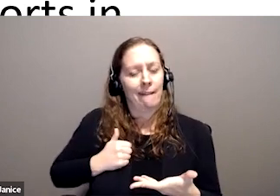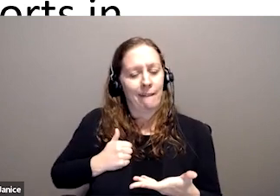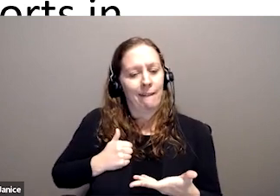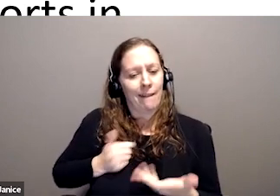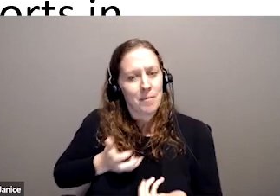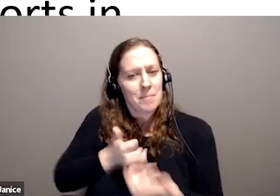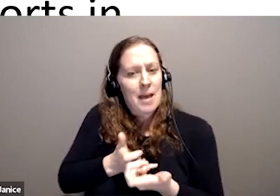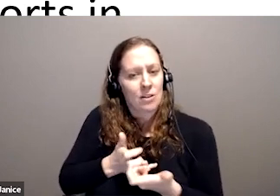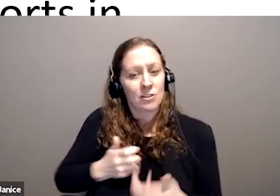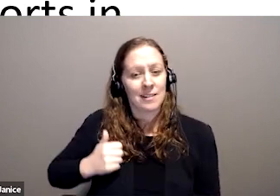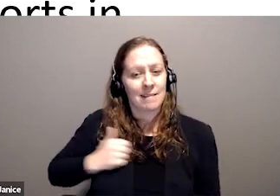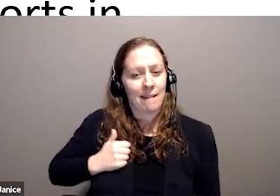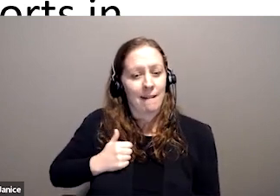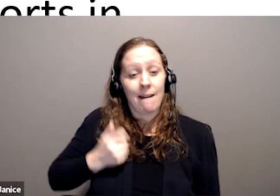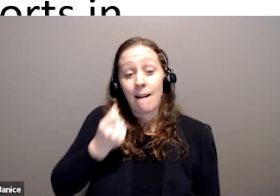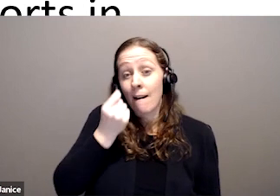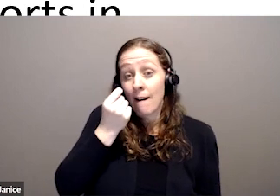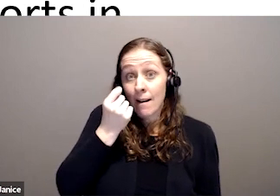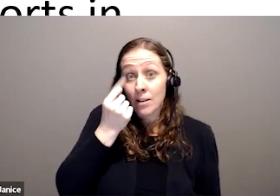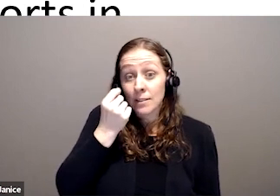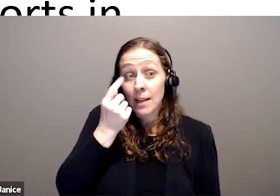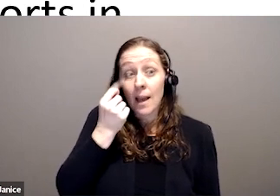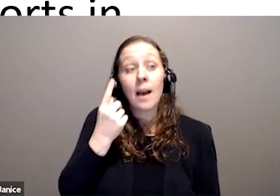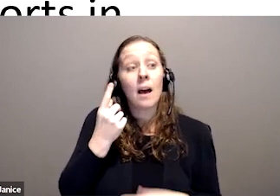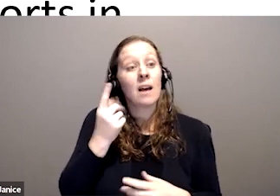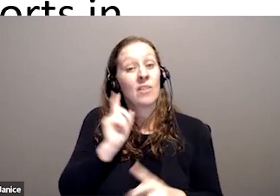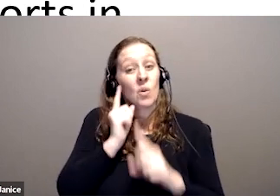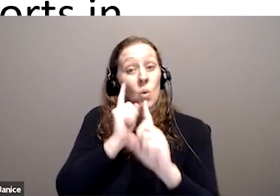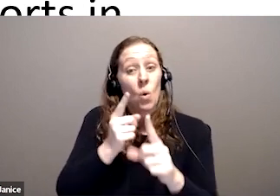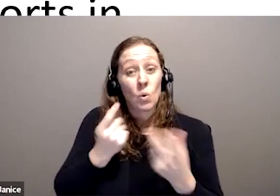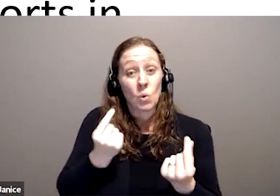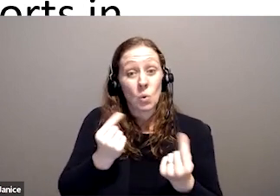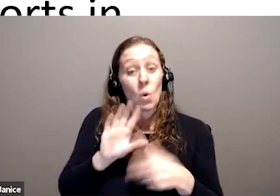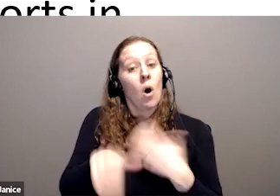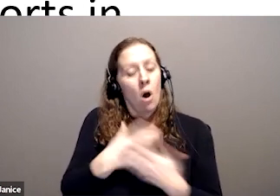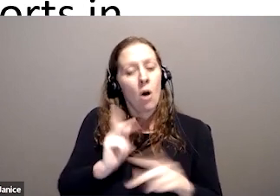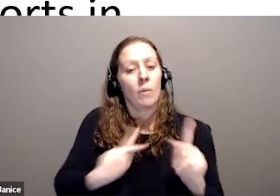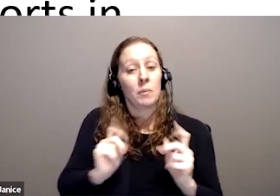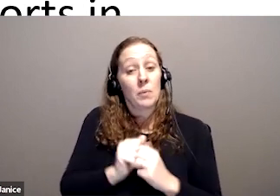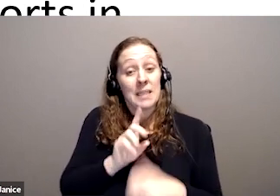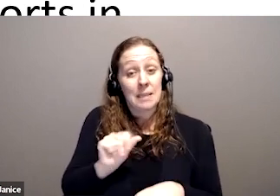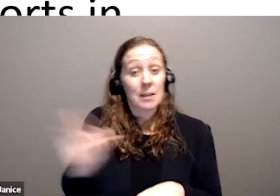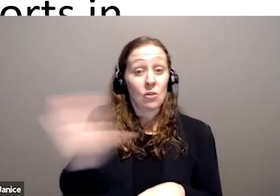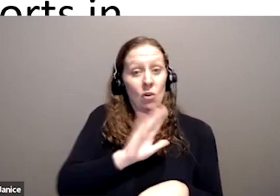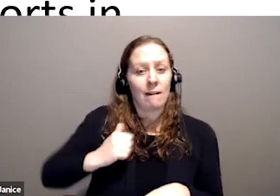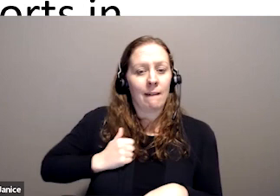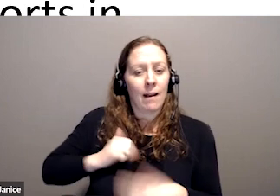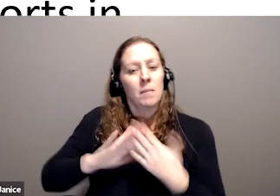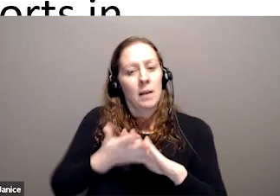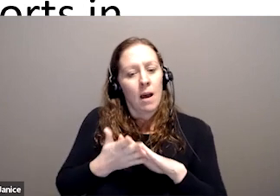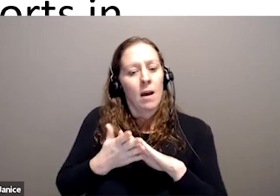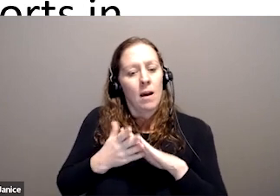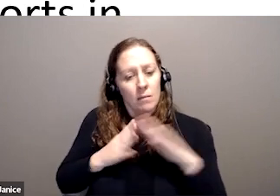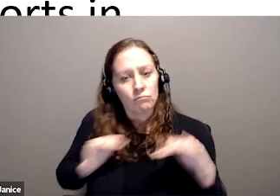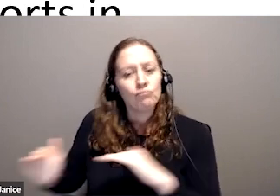would have the effect of levelling the playing field for all people with disabilities across Canada to move